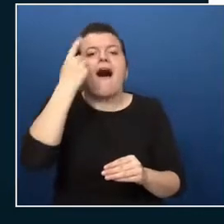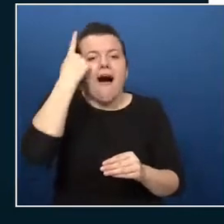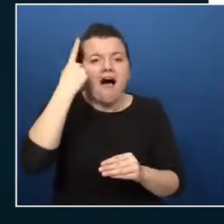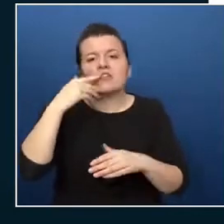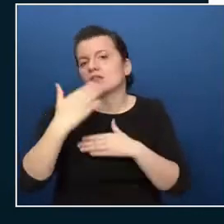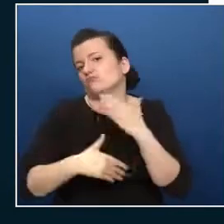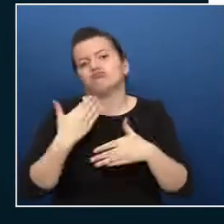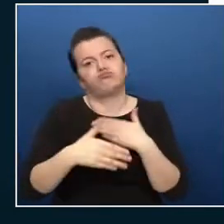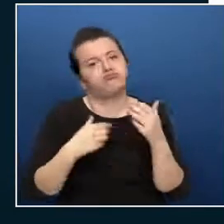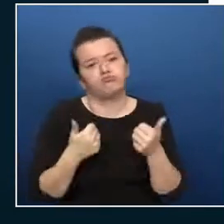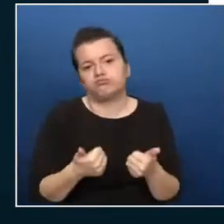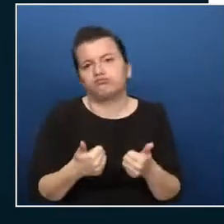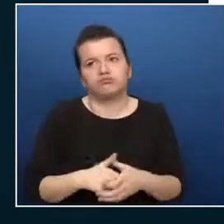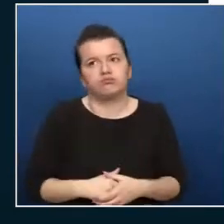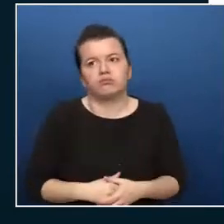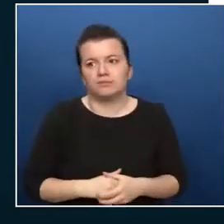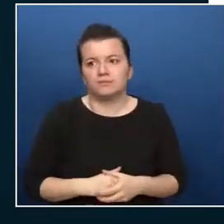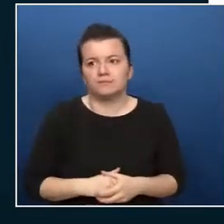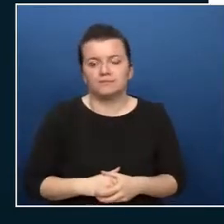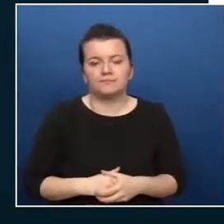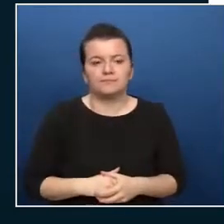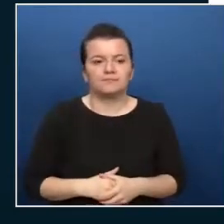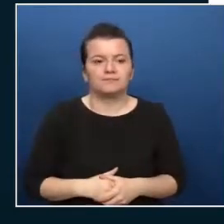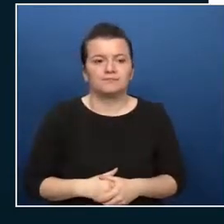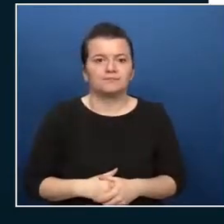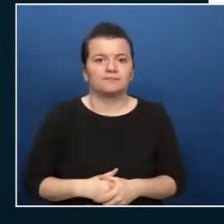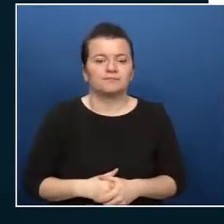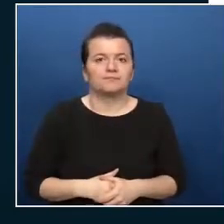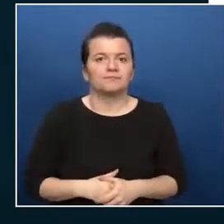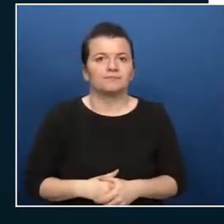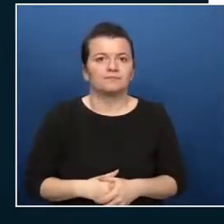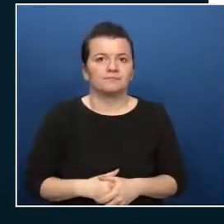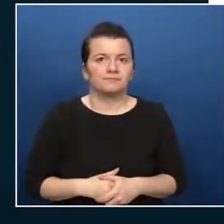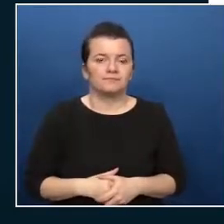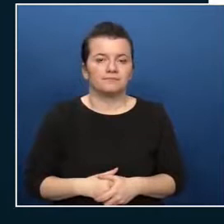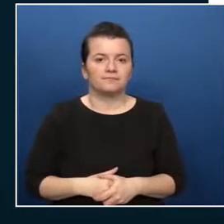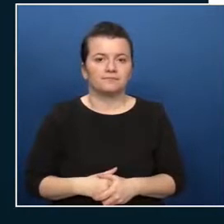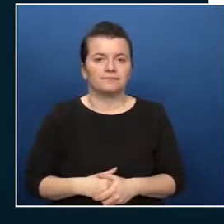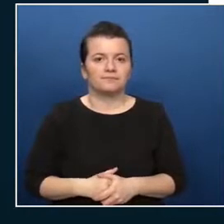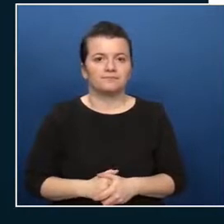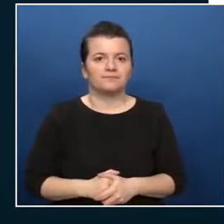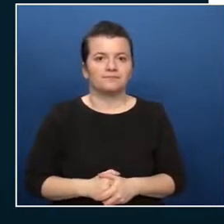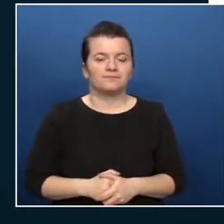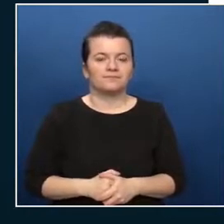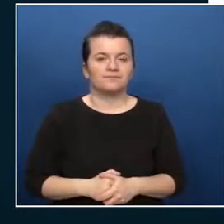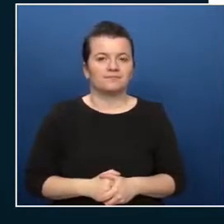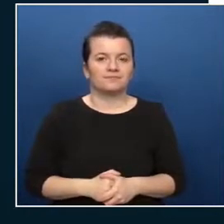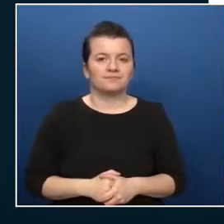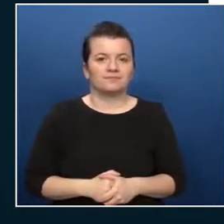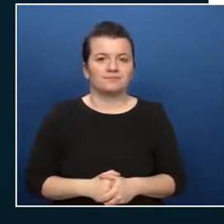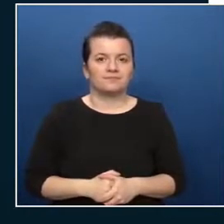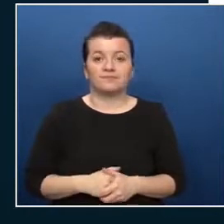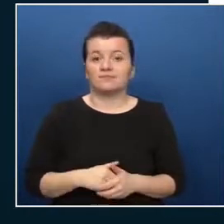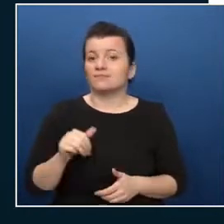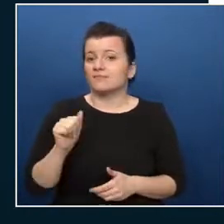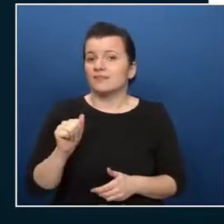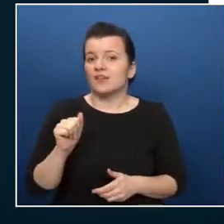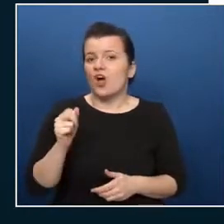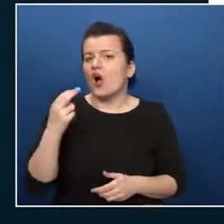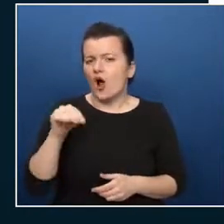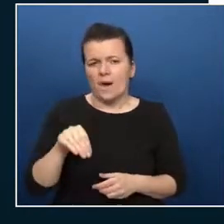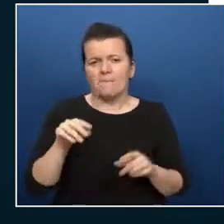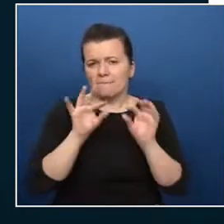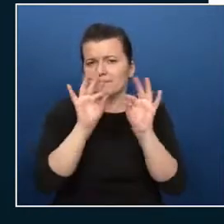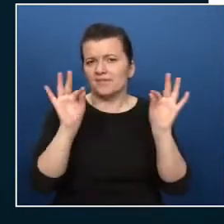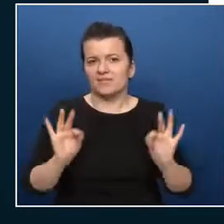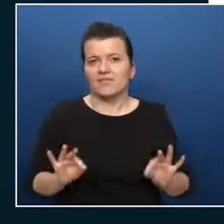see or harness the power of these ARM templates and again working with ARM templates give you